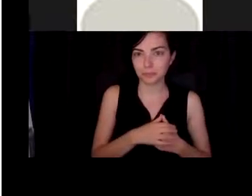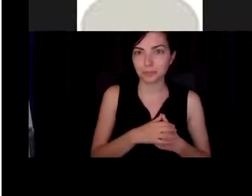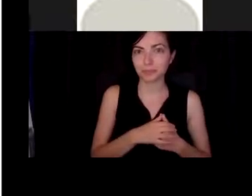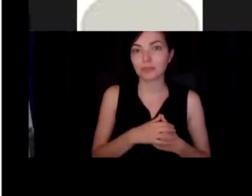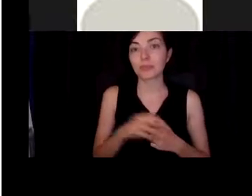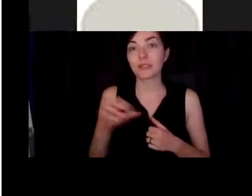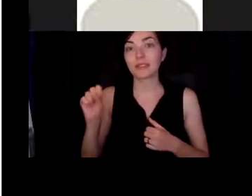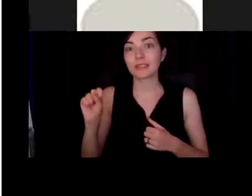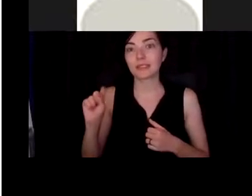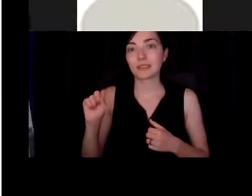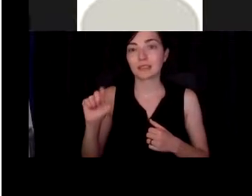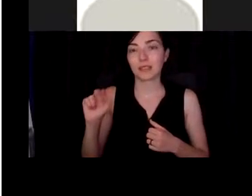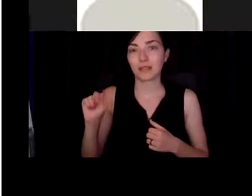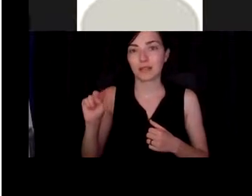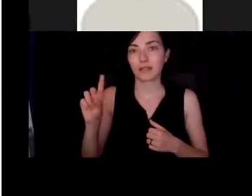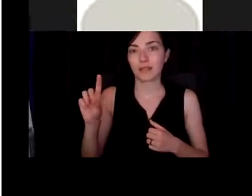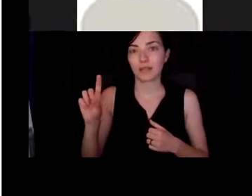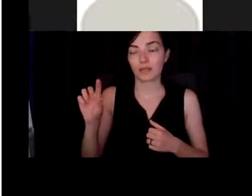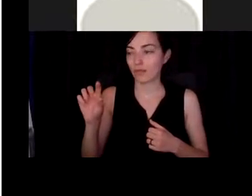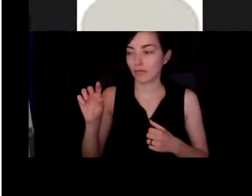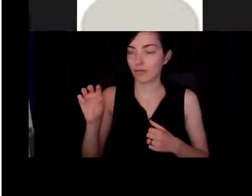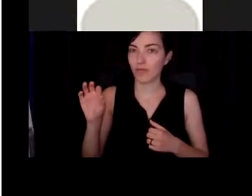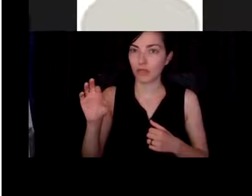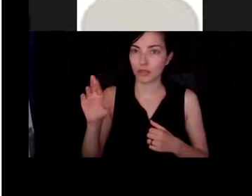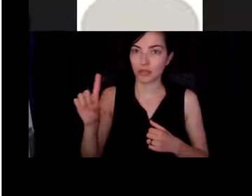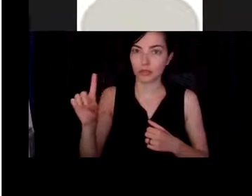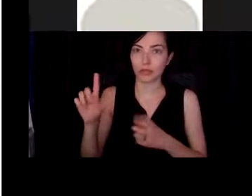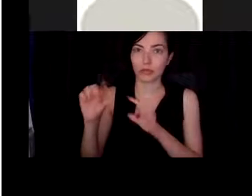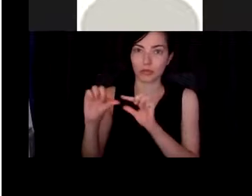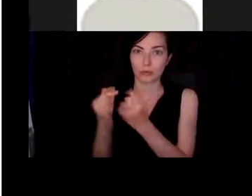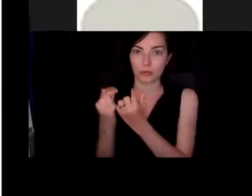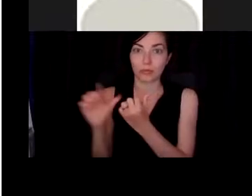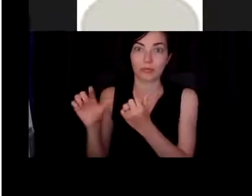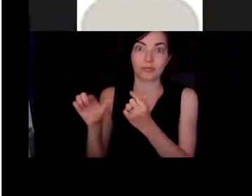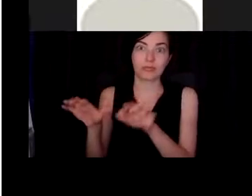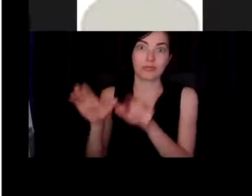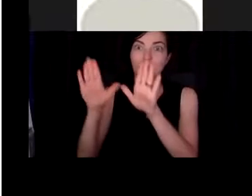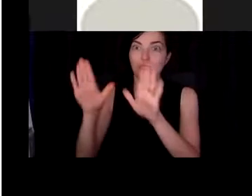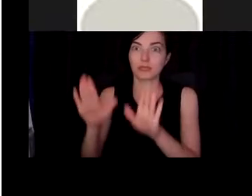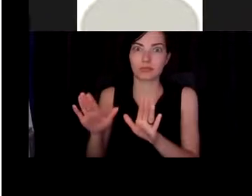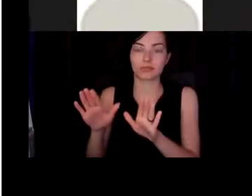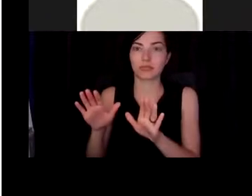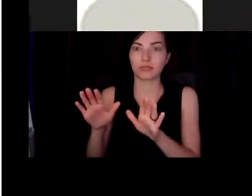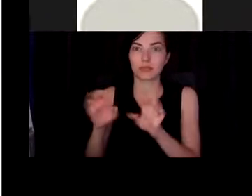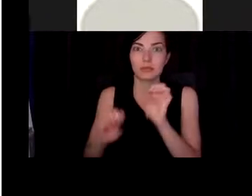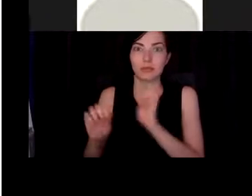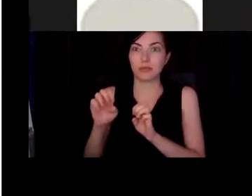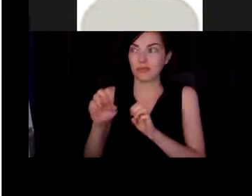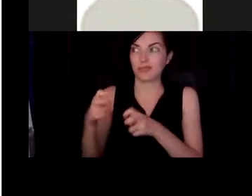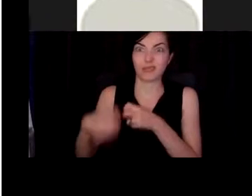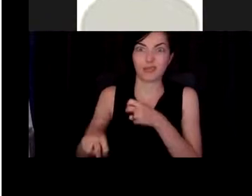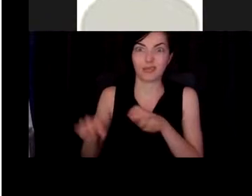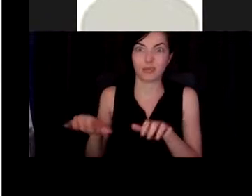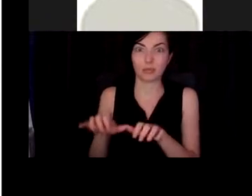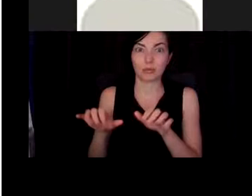Stanford that this, you know, really impressive experiment that that must have been really difficult to do with the artificial membrane and these and they